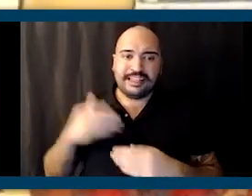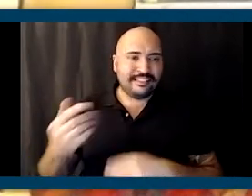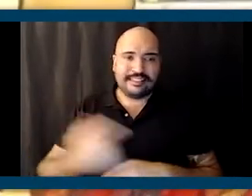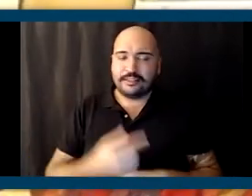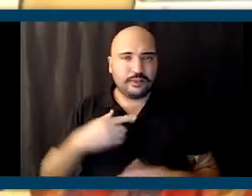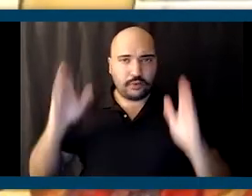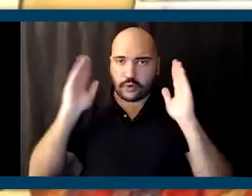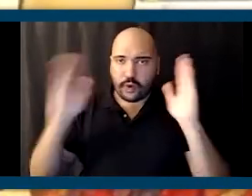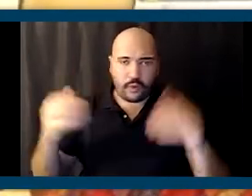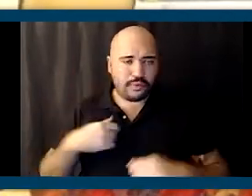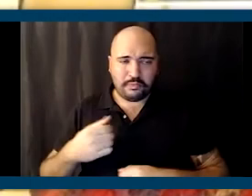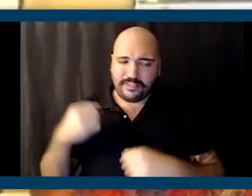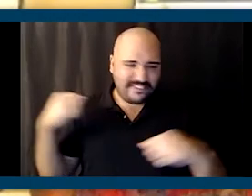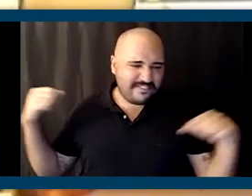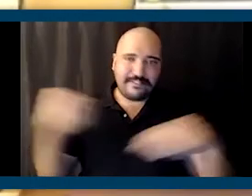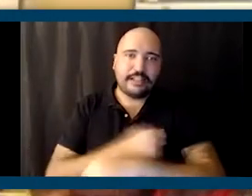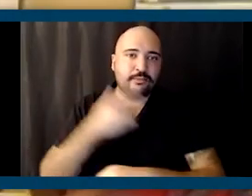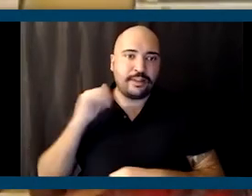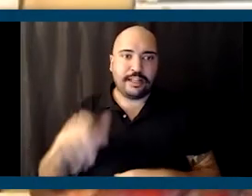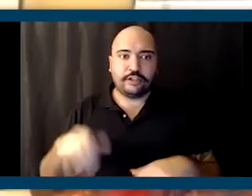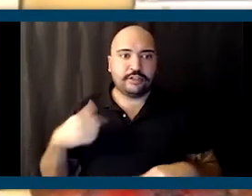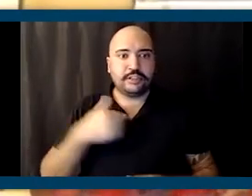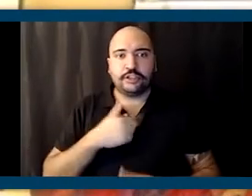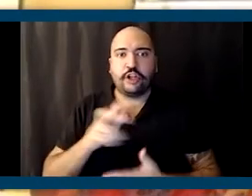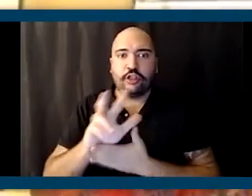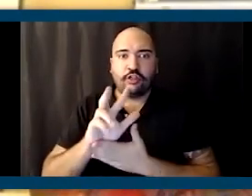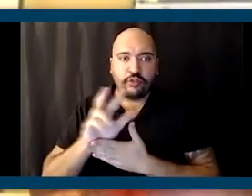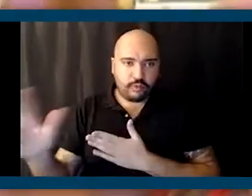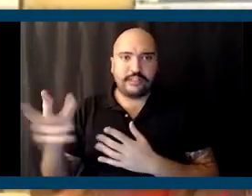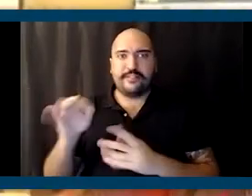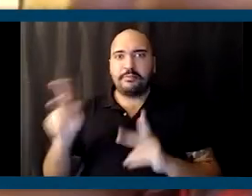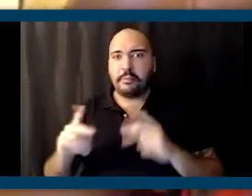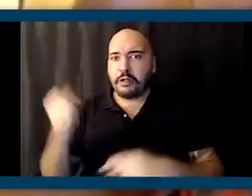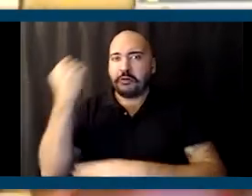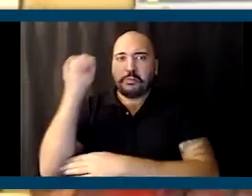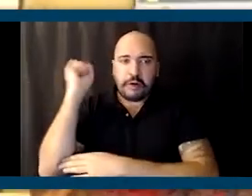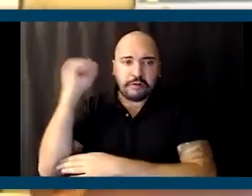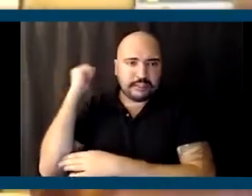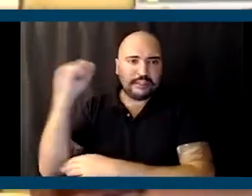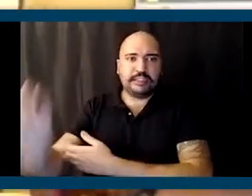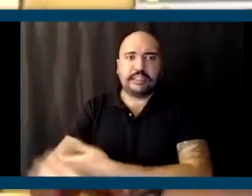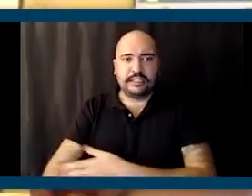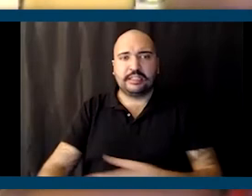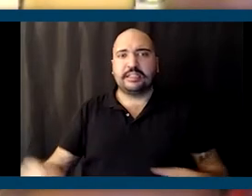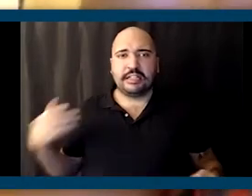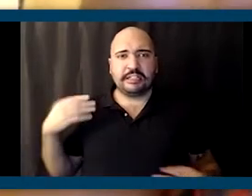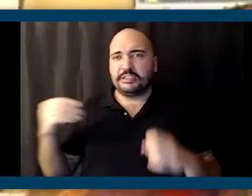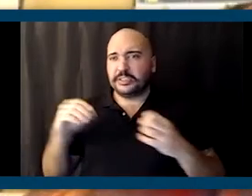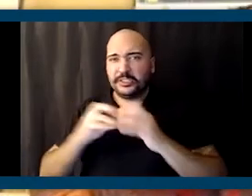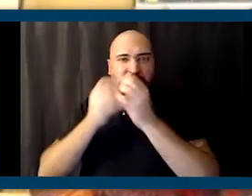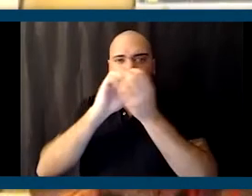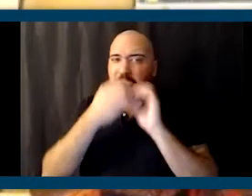goal. We're moving hard on this. And it took us three weeks of people protesting and a vigil in the Capitol and